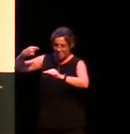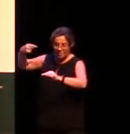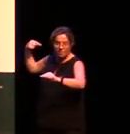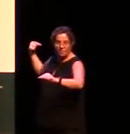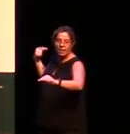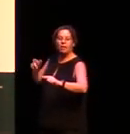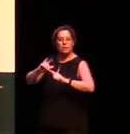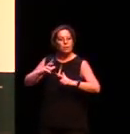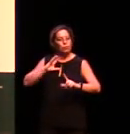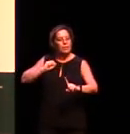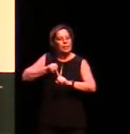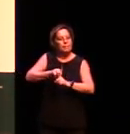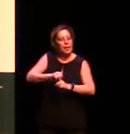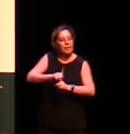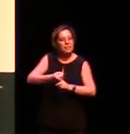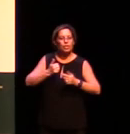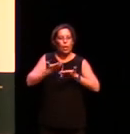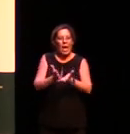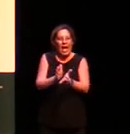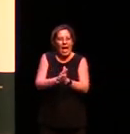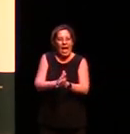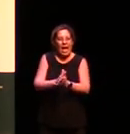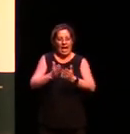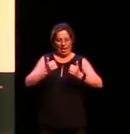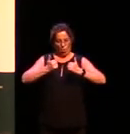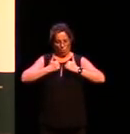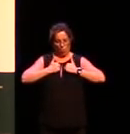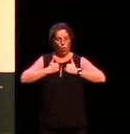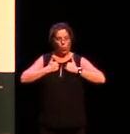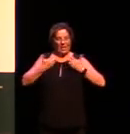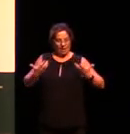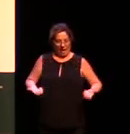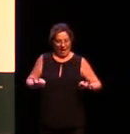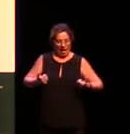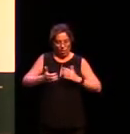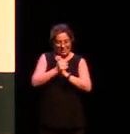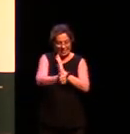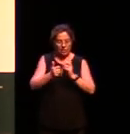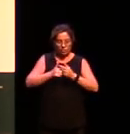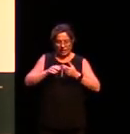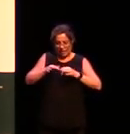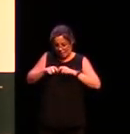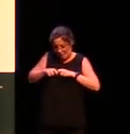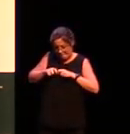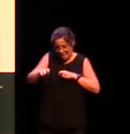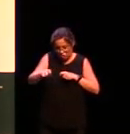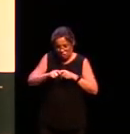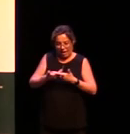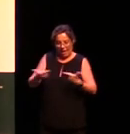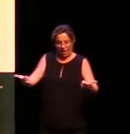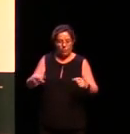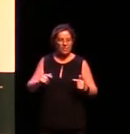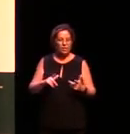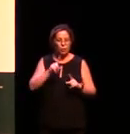relationship just can't really stretch far enough for us to really prove it yet. So to give you a point of